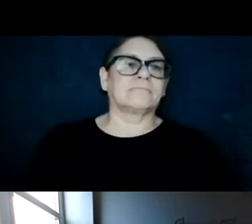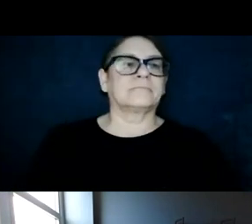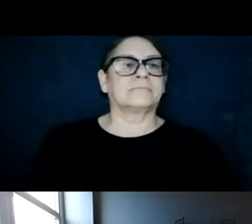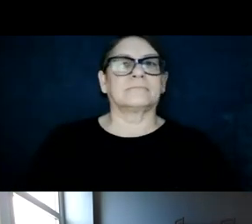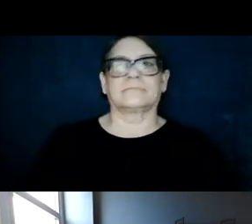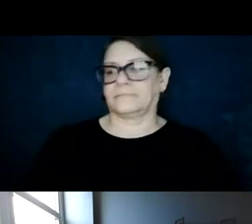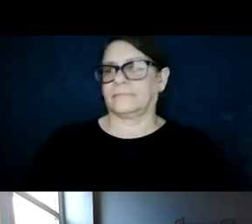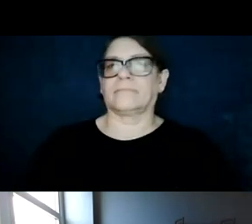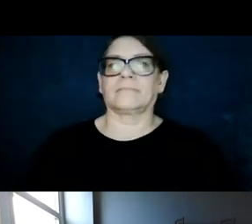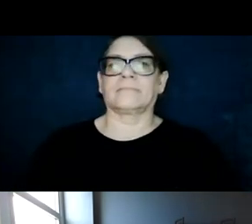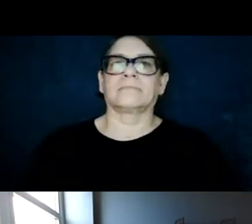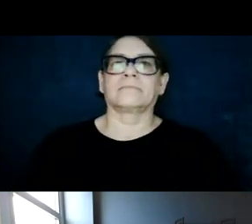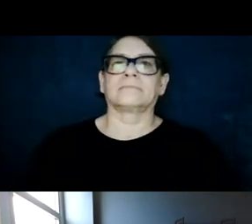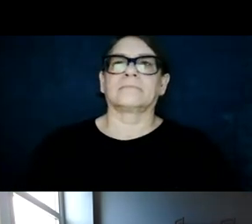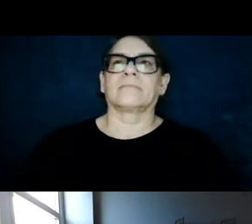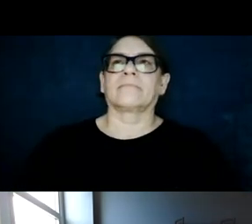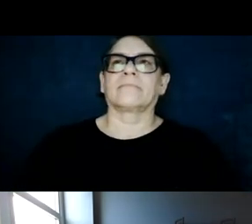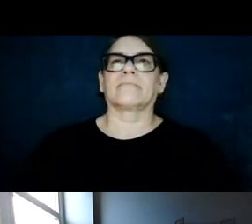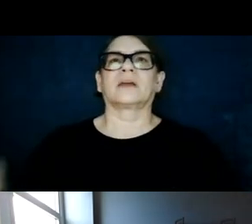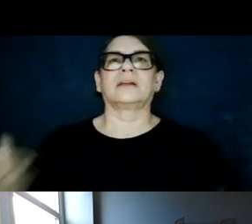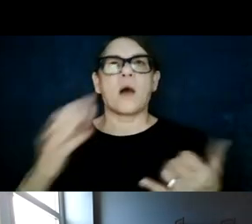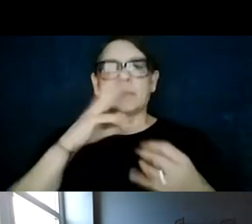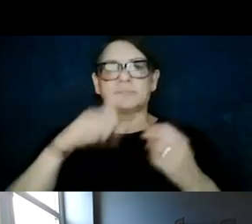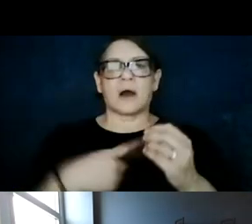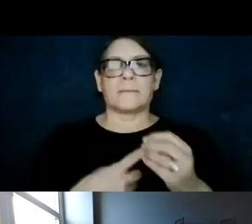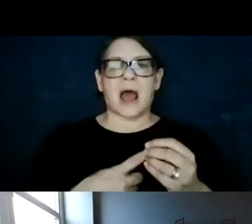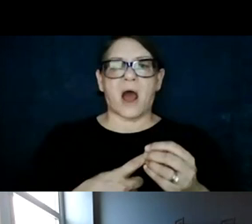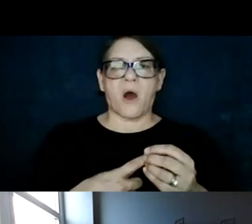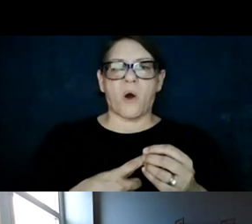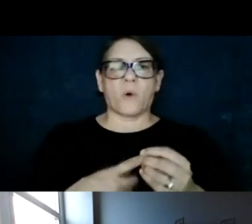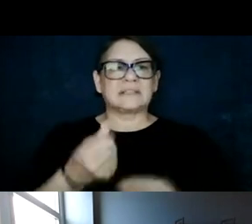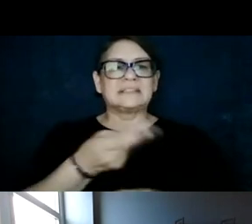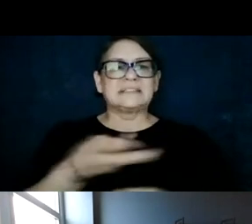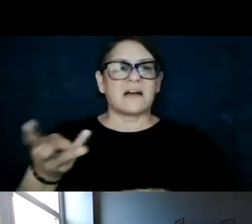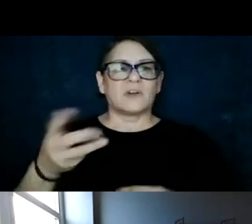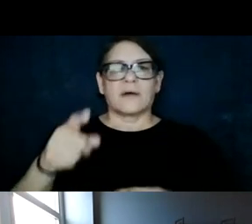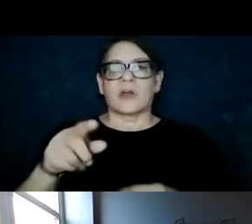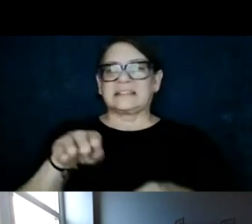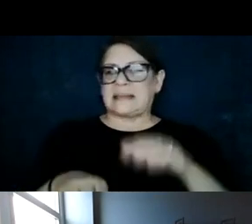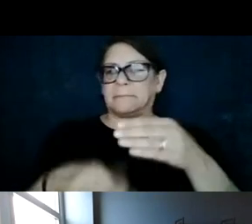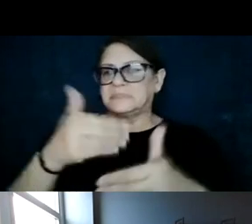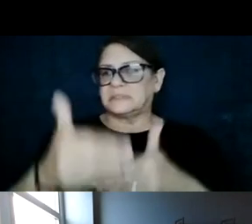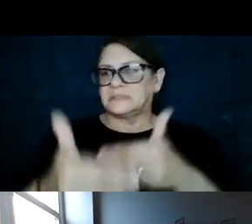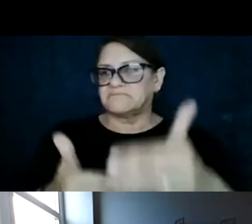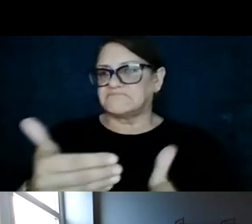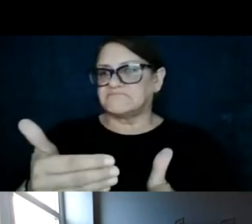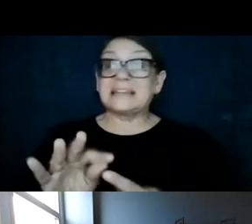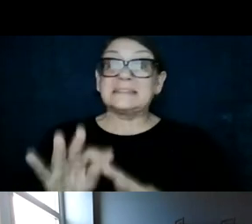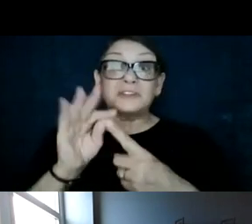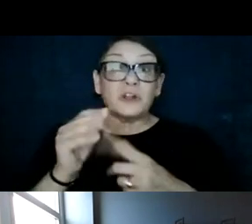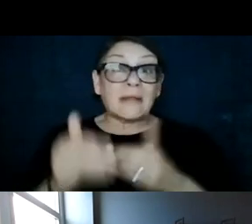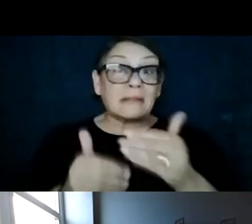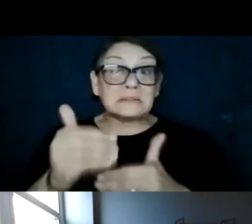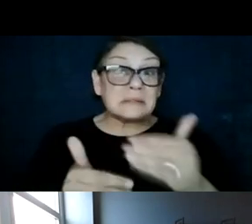Okay, I'm going to talk a little more about a handful of those steps, especially those steps that